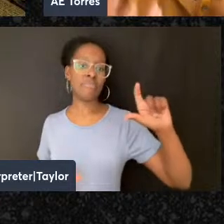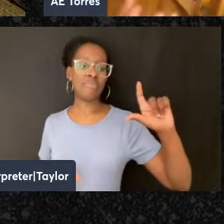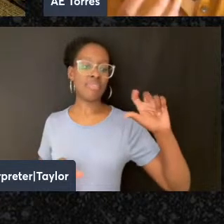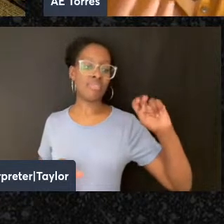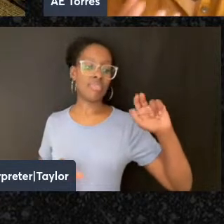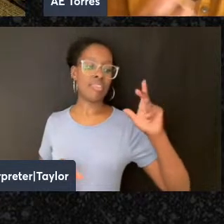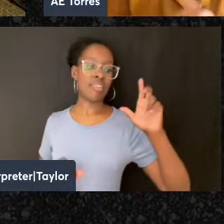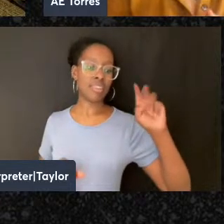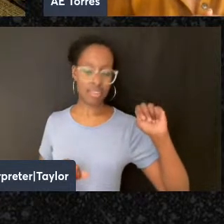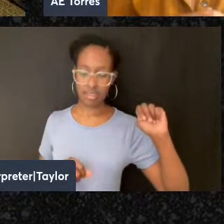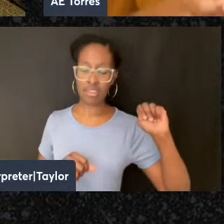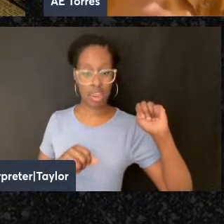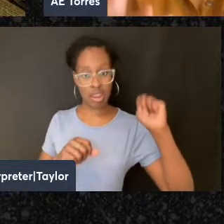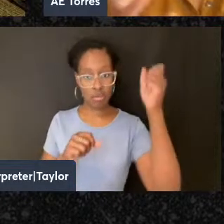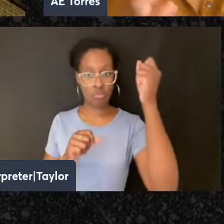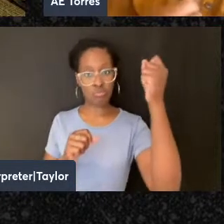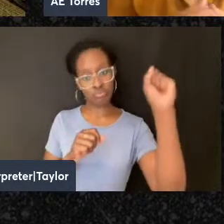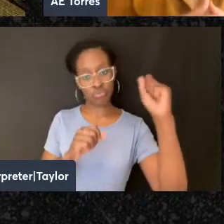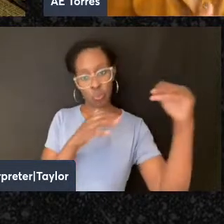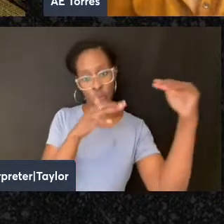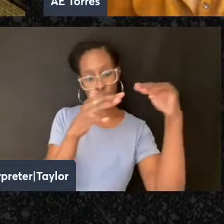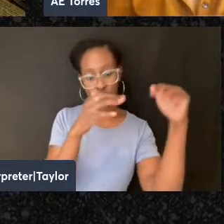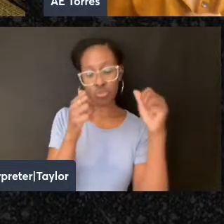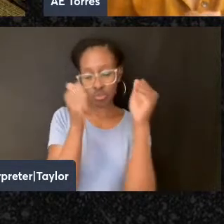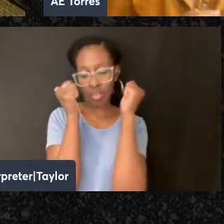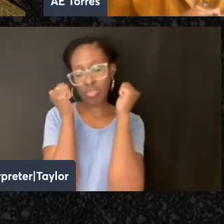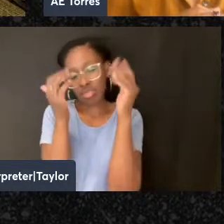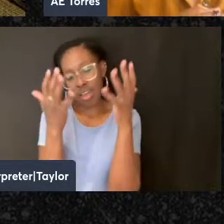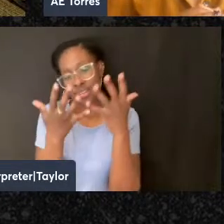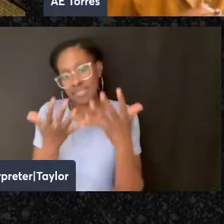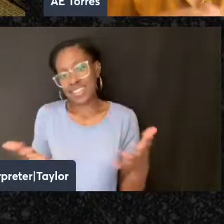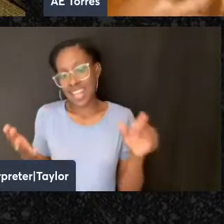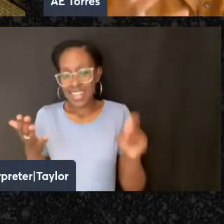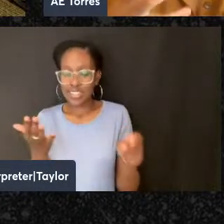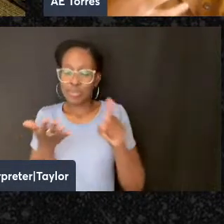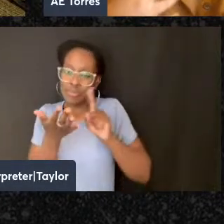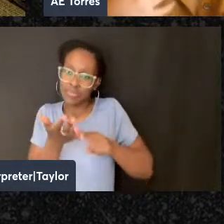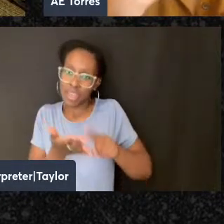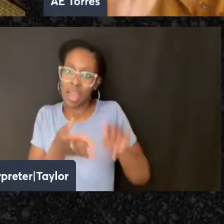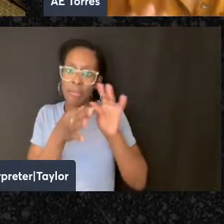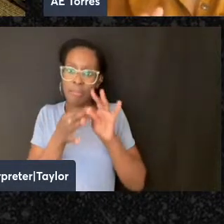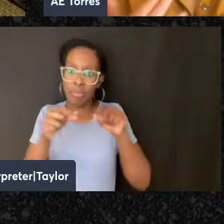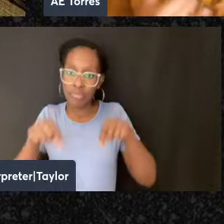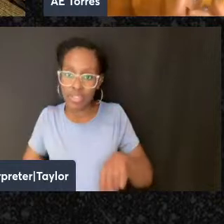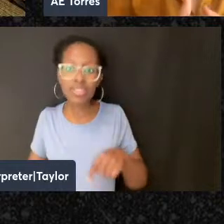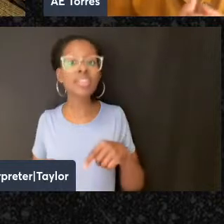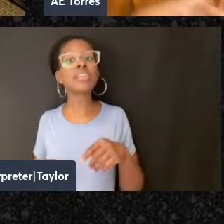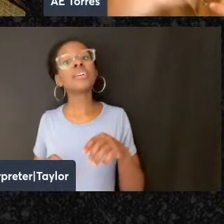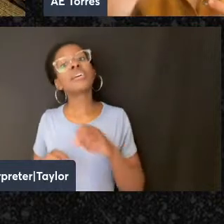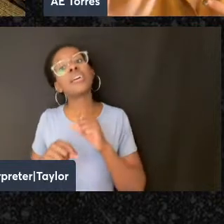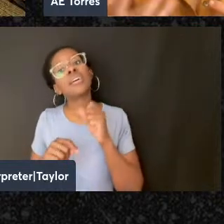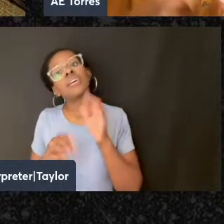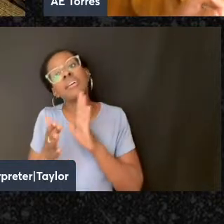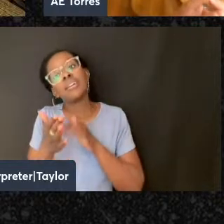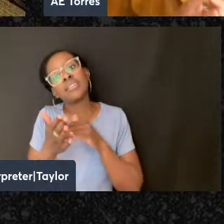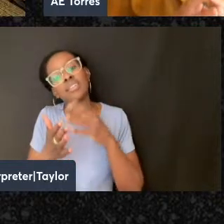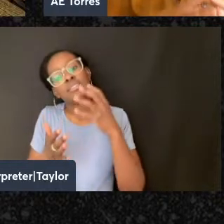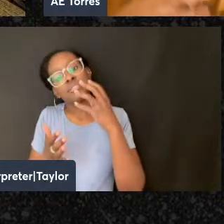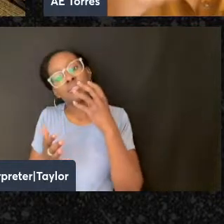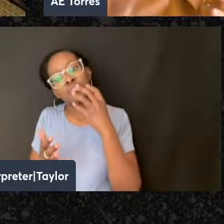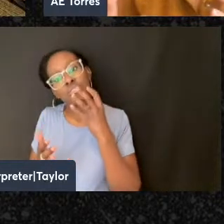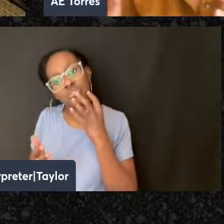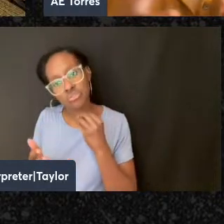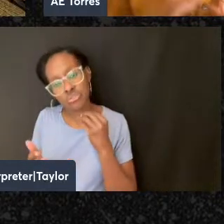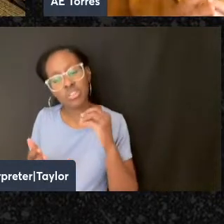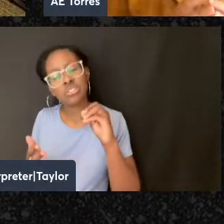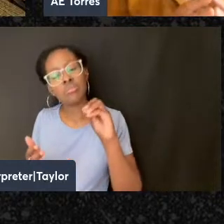research to be done around this question of Jewish anarchist multilingualism. And I would also point to the work of